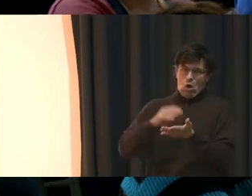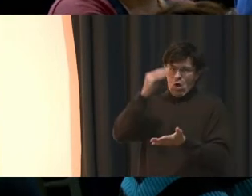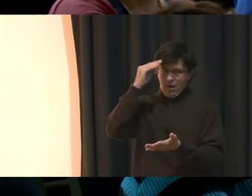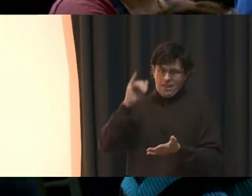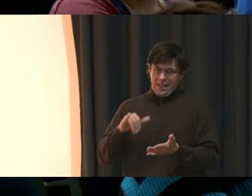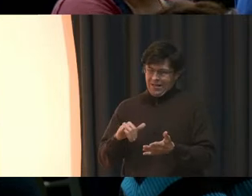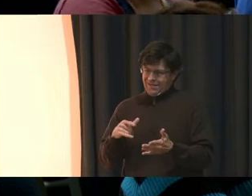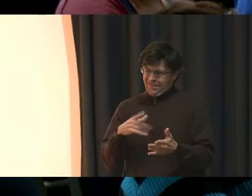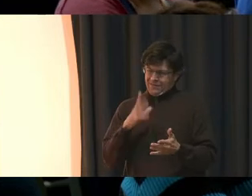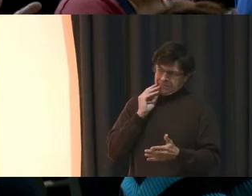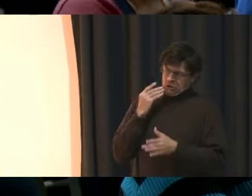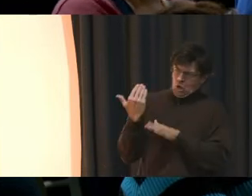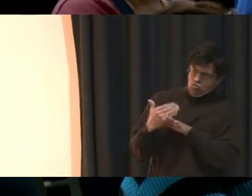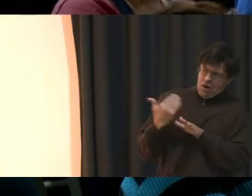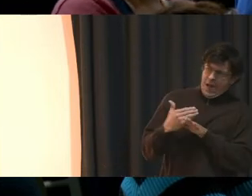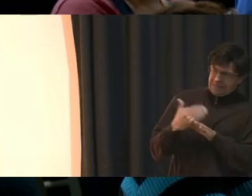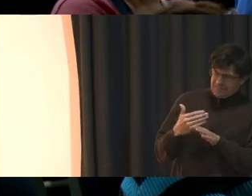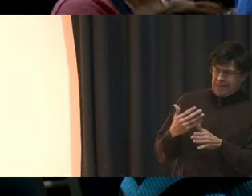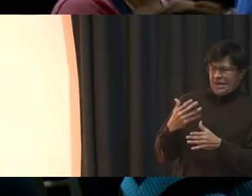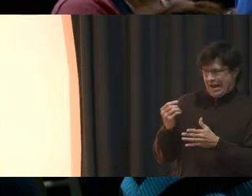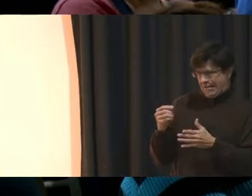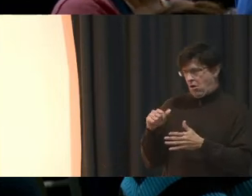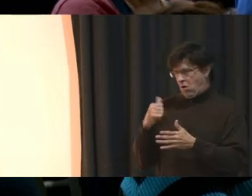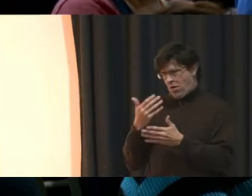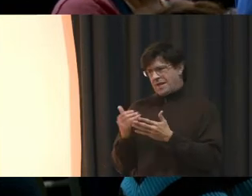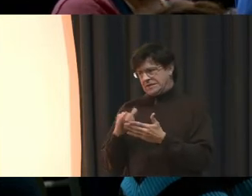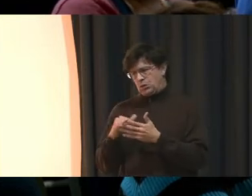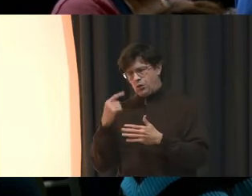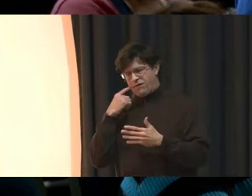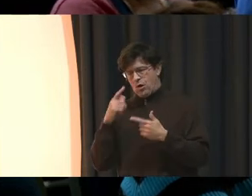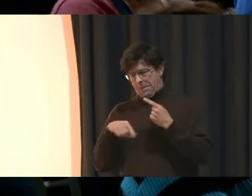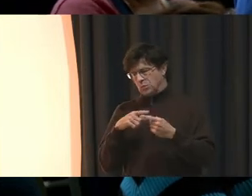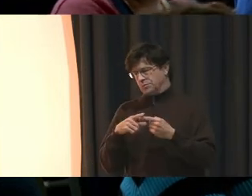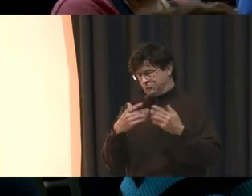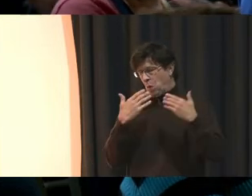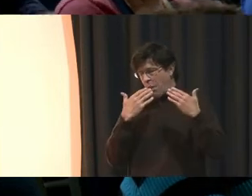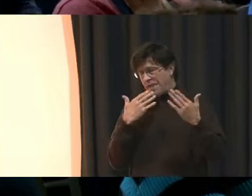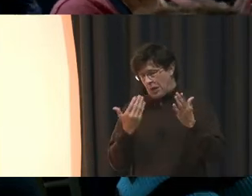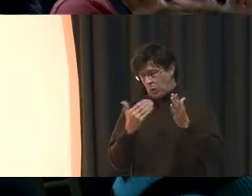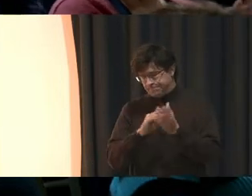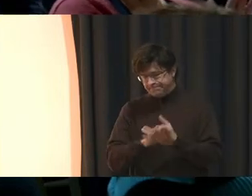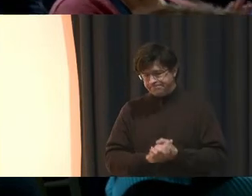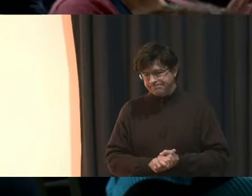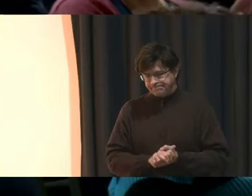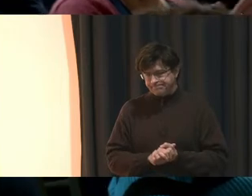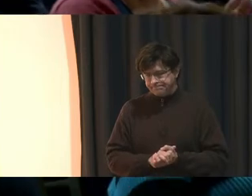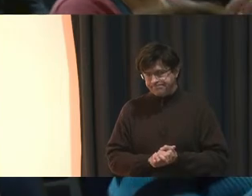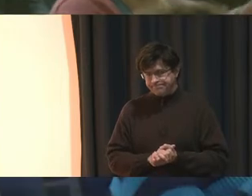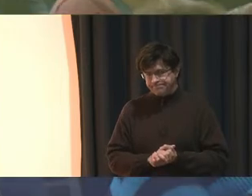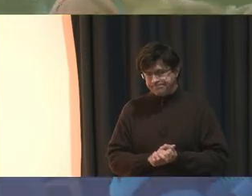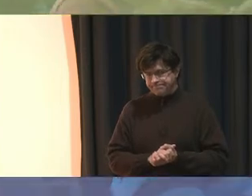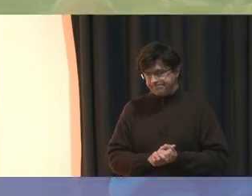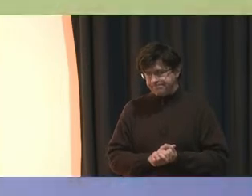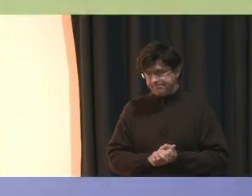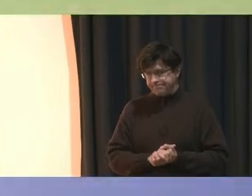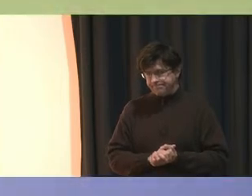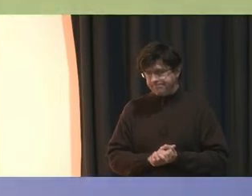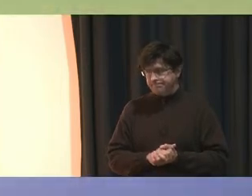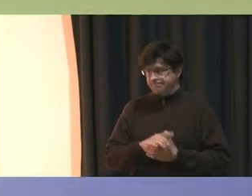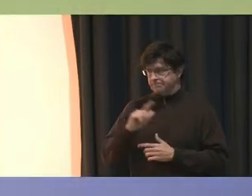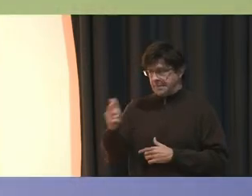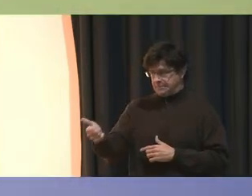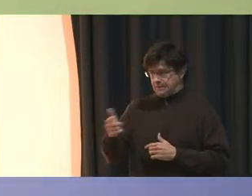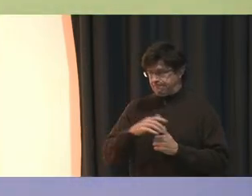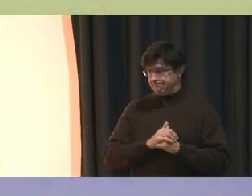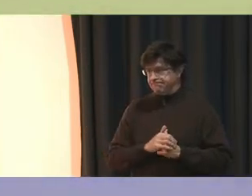harassed and everything else that you have heard here happening. Anyway, thank you so much for listening. We appreciate you. Yes, ma'am.